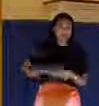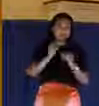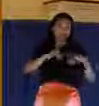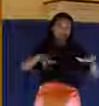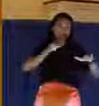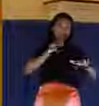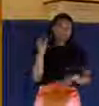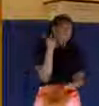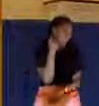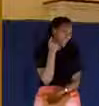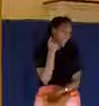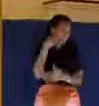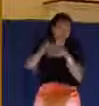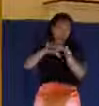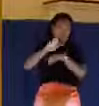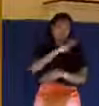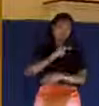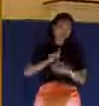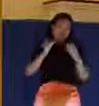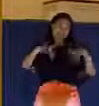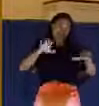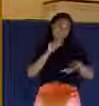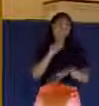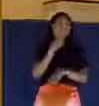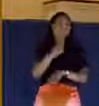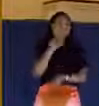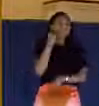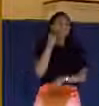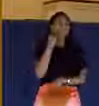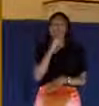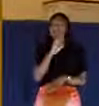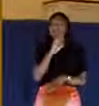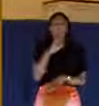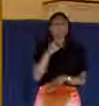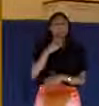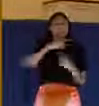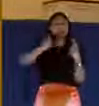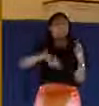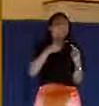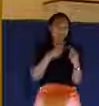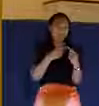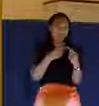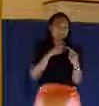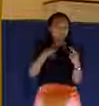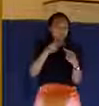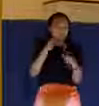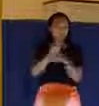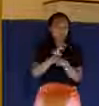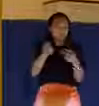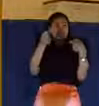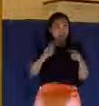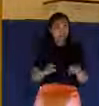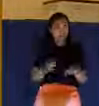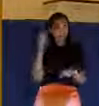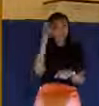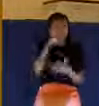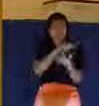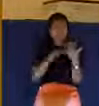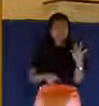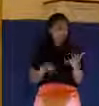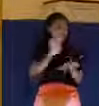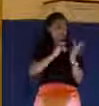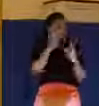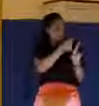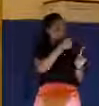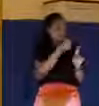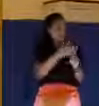he's fully persuaded that Jesus, the King who is God has the power to forgive sin, who has authority, who can